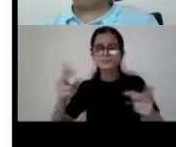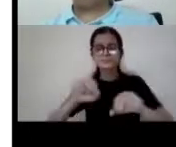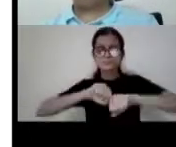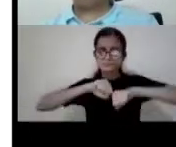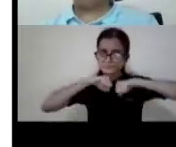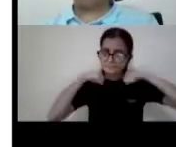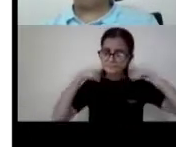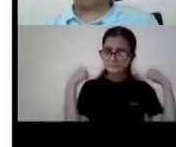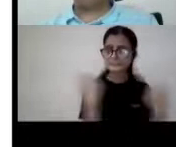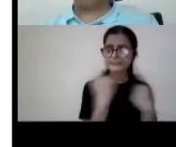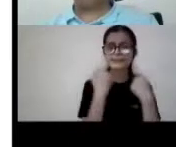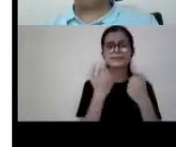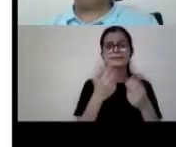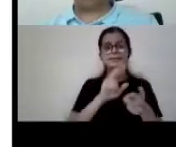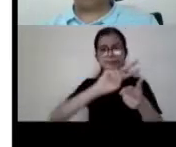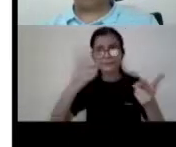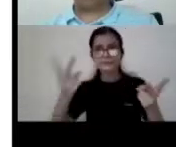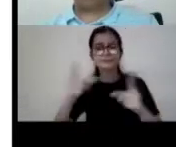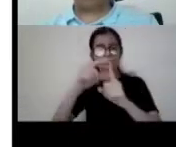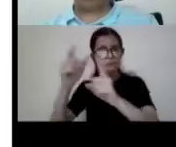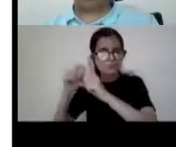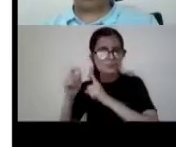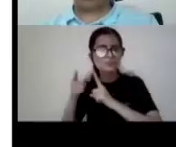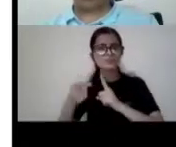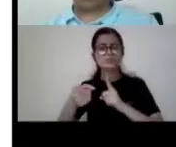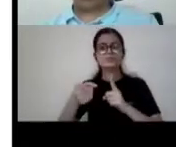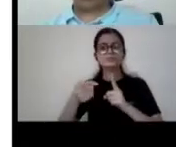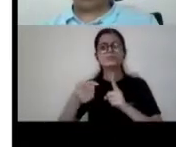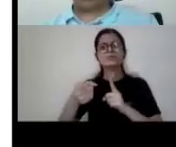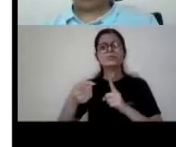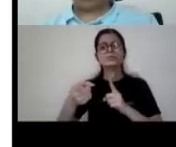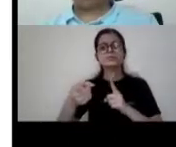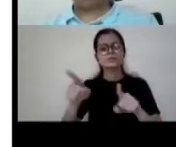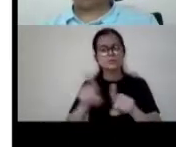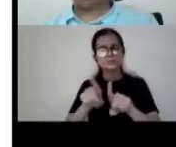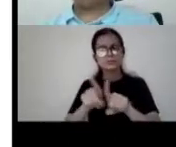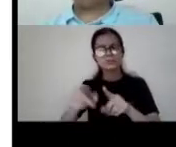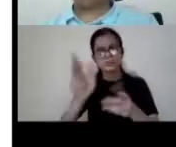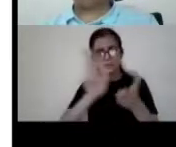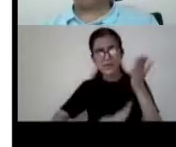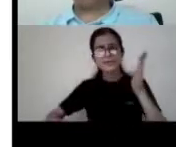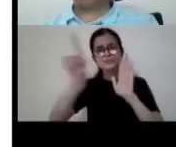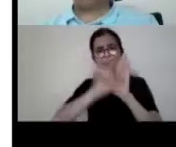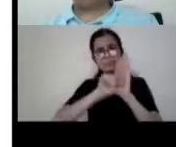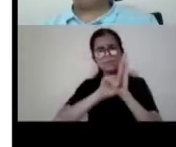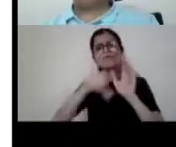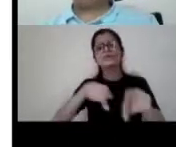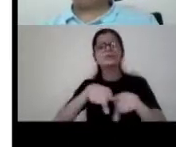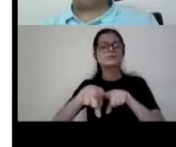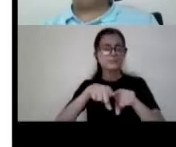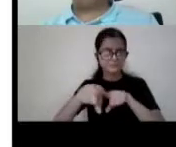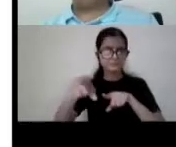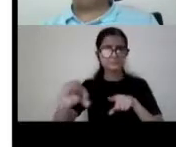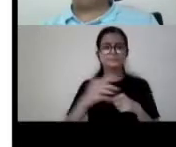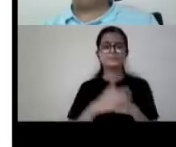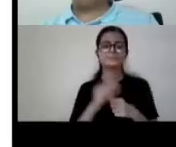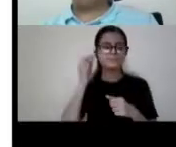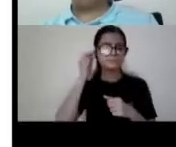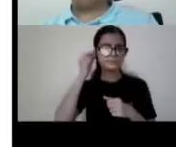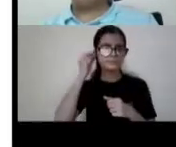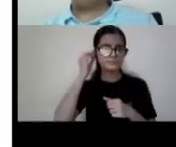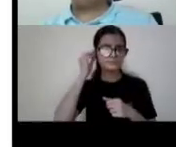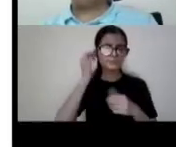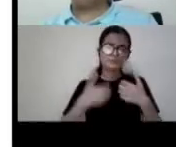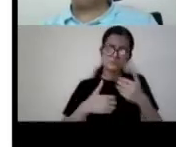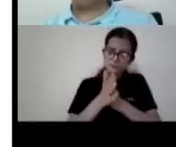to get all these things done in the uh national laws for example so a very